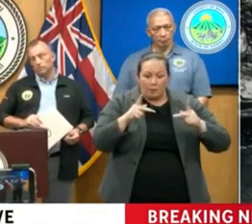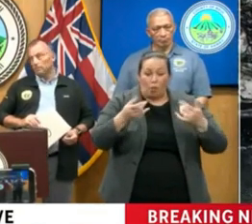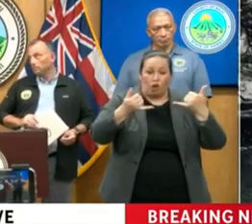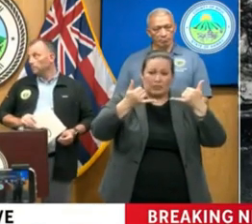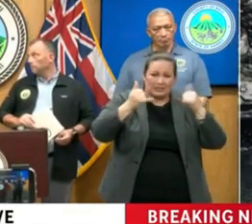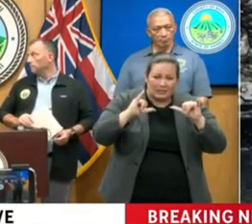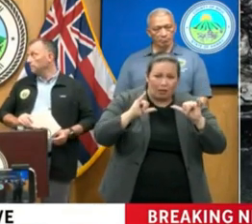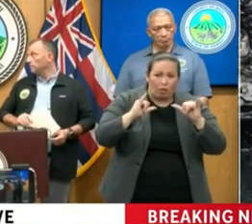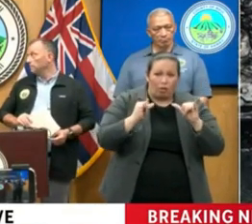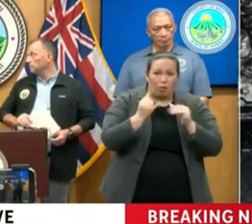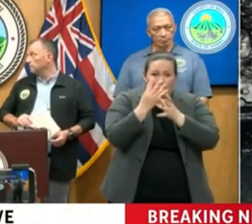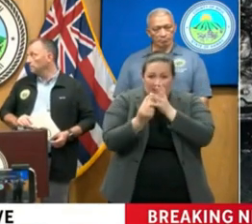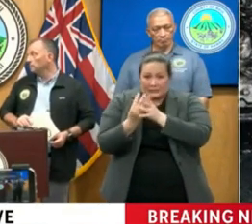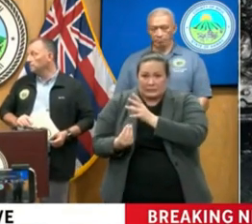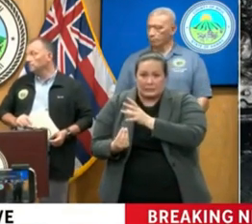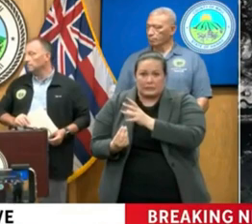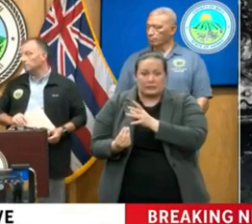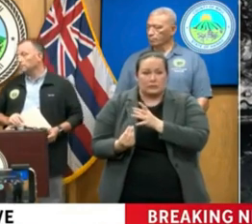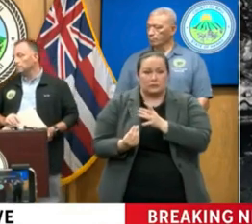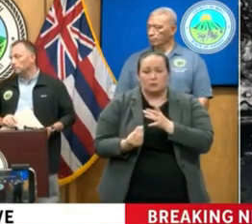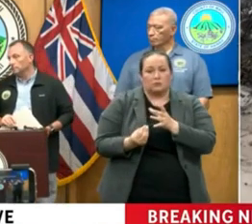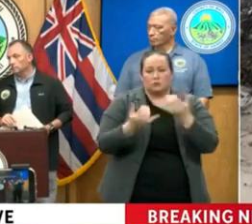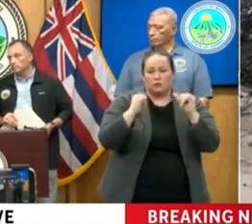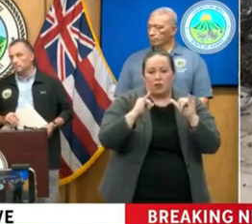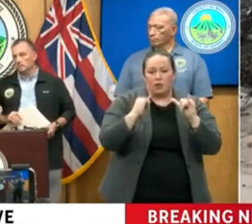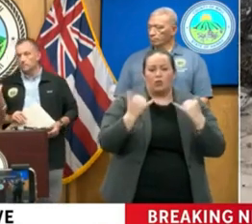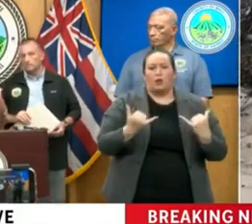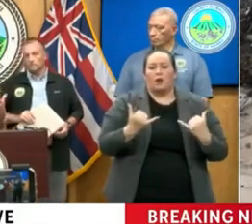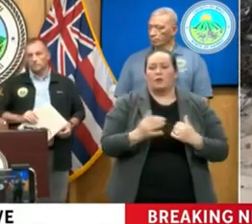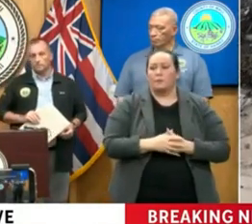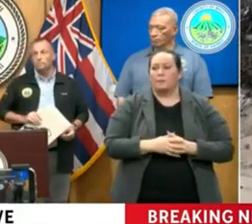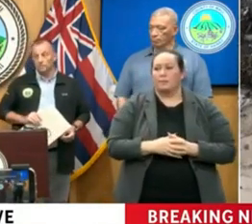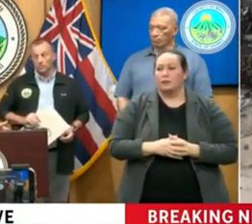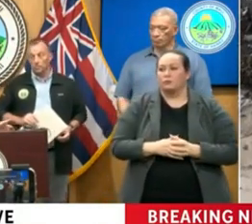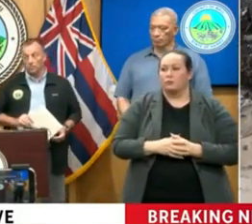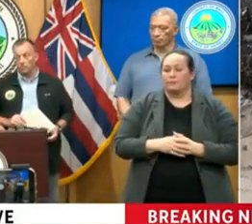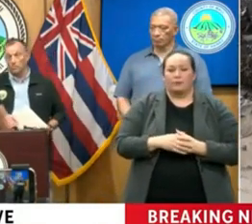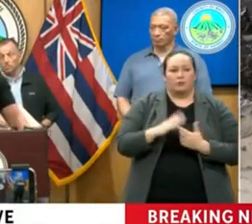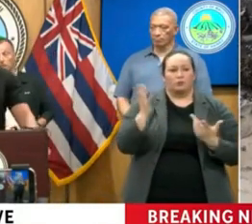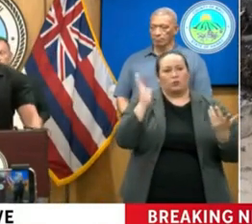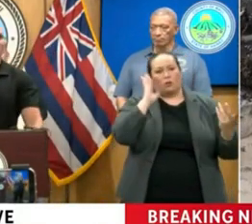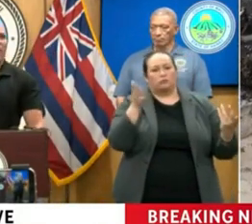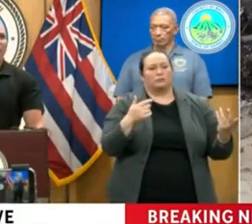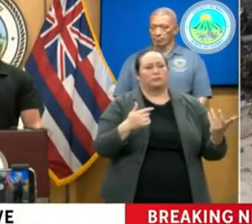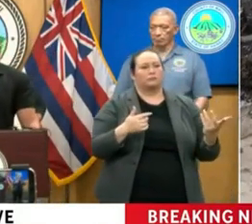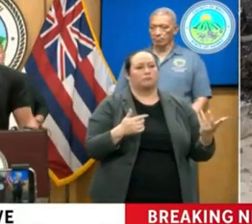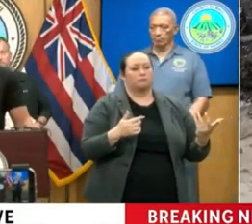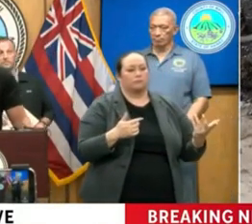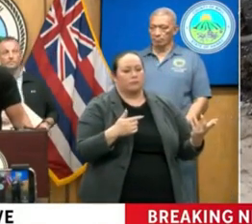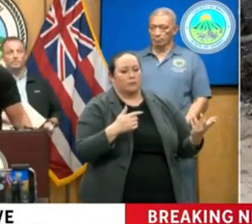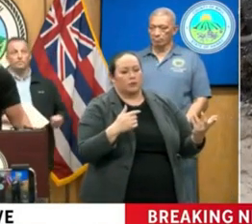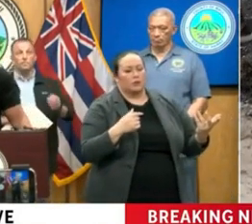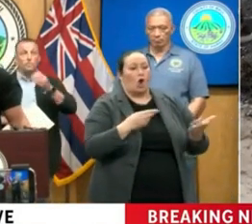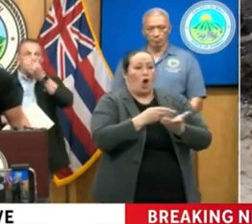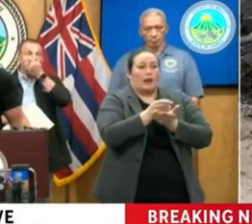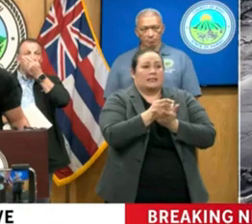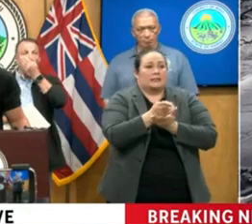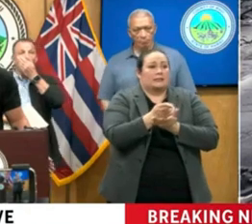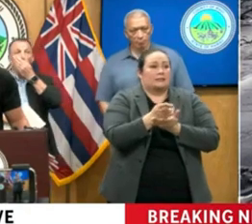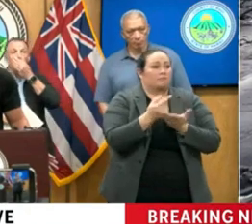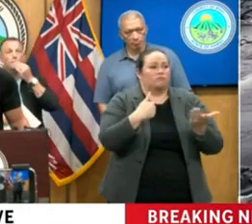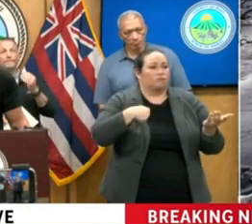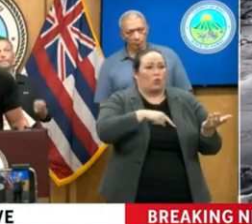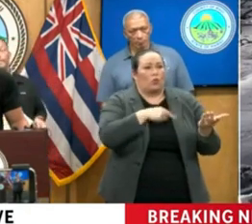at this hour? He's going to defer that to me, I guess. whomever. So, honestly, we don't know.